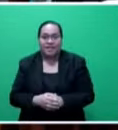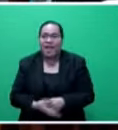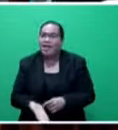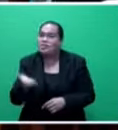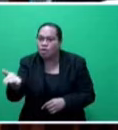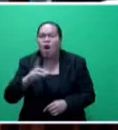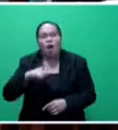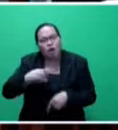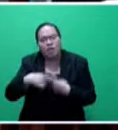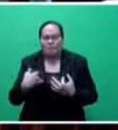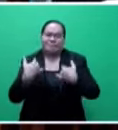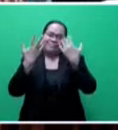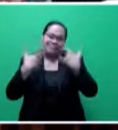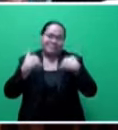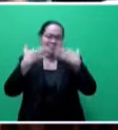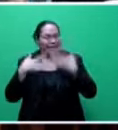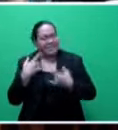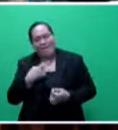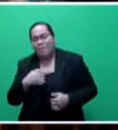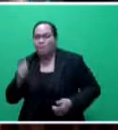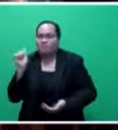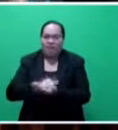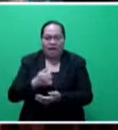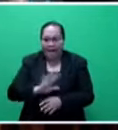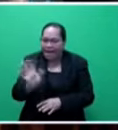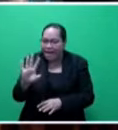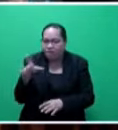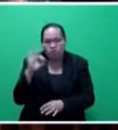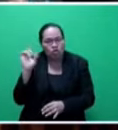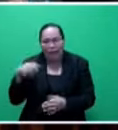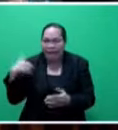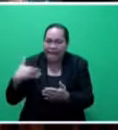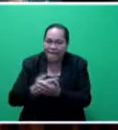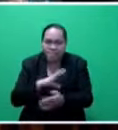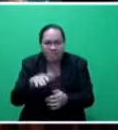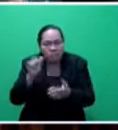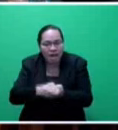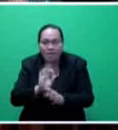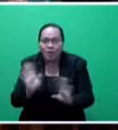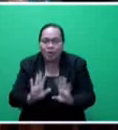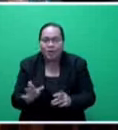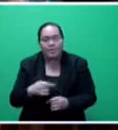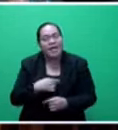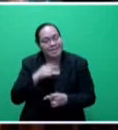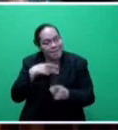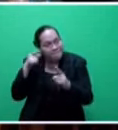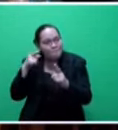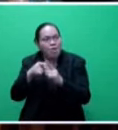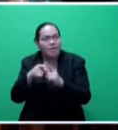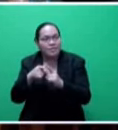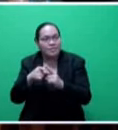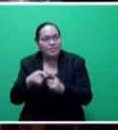Speaker, they keep on praising themselves that they're doing everything right. They're not doing everything right, Mr. Speaker. That is the point I want to make. So I